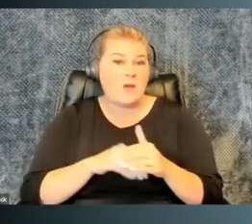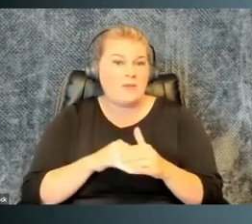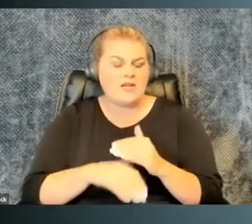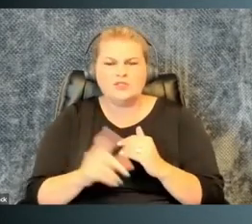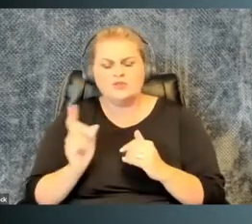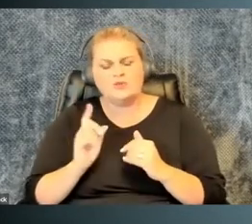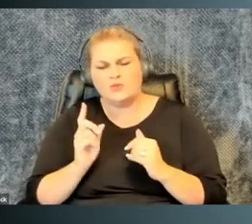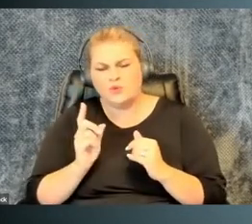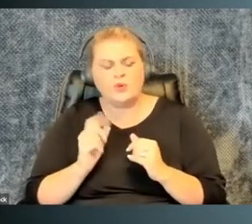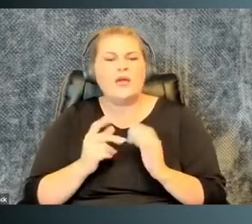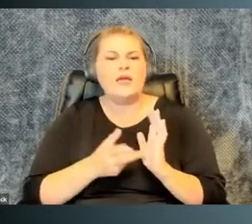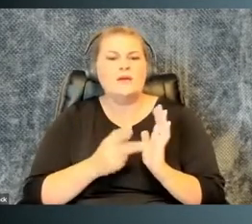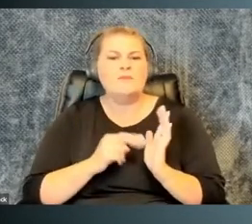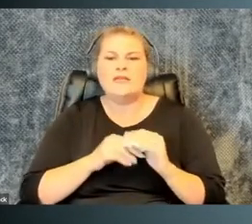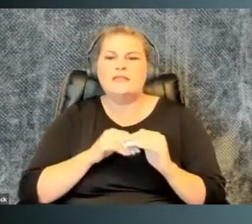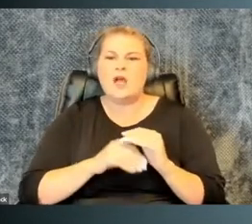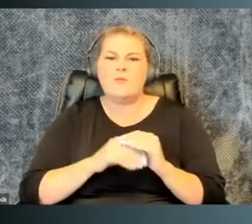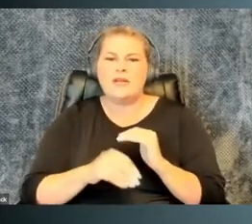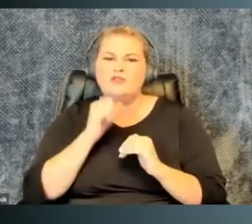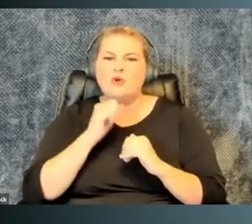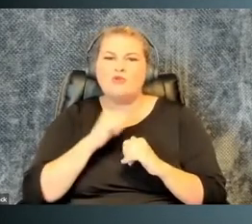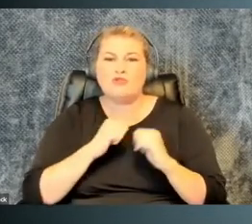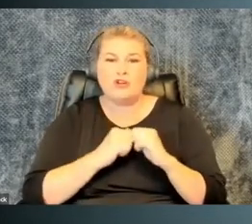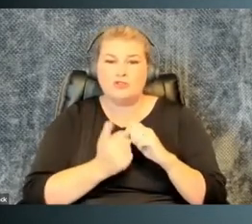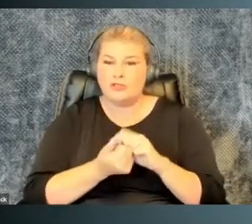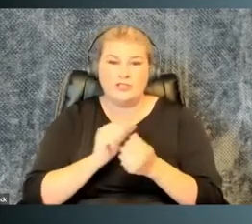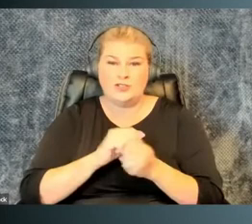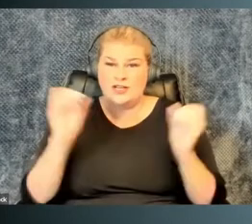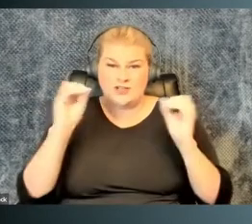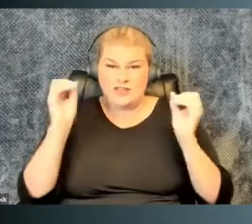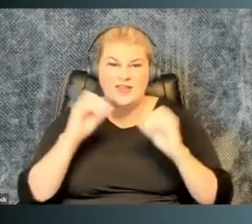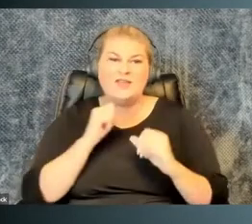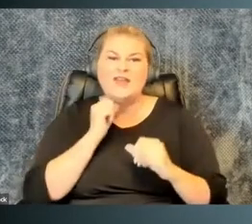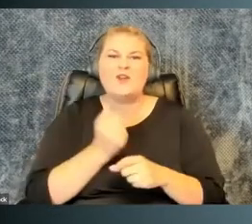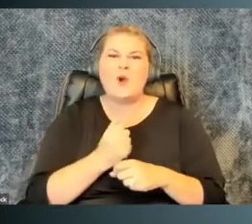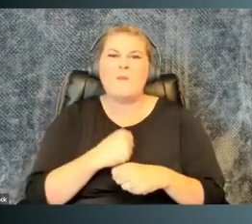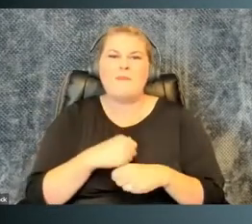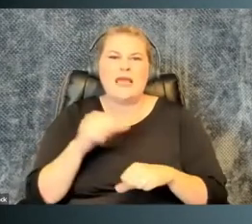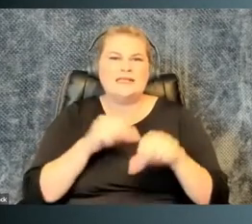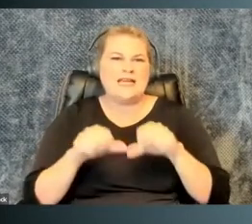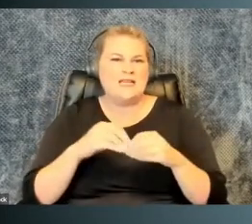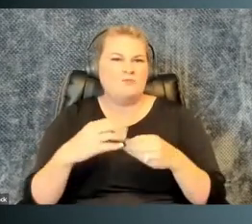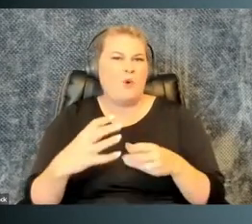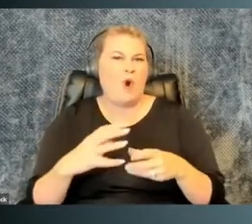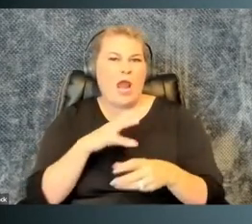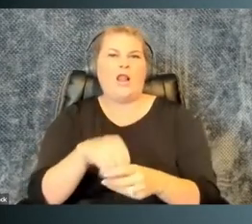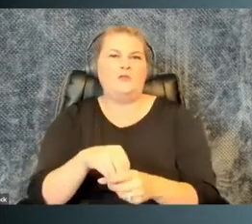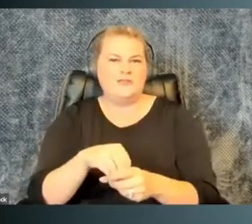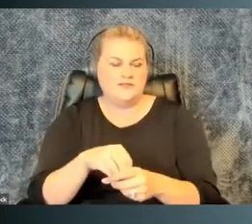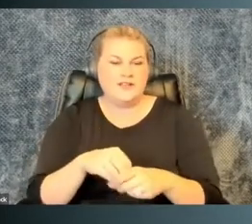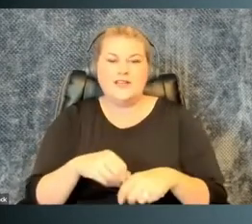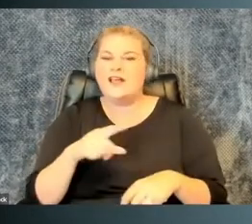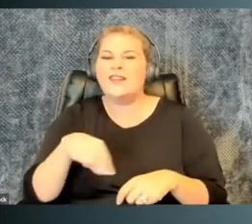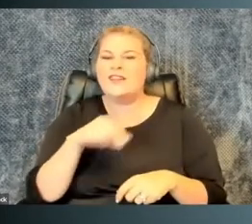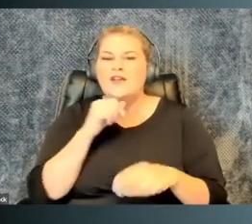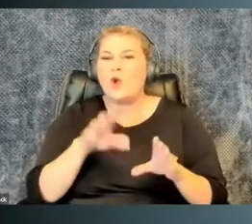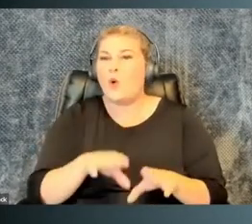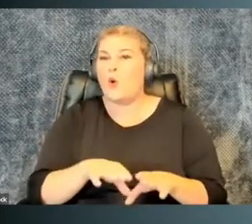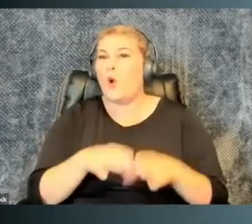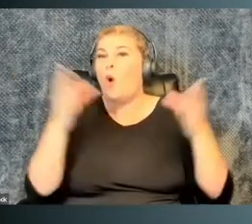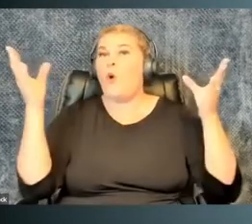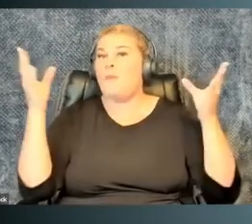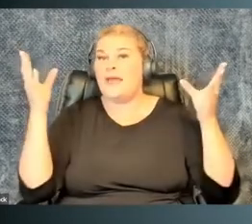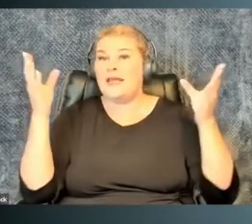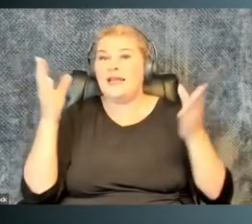people hate accommodations. It means that accommodations don't structurally change anything. They don't make science more inclusive.